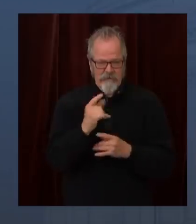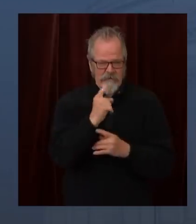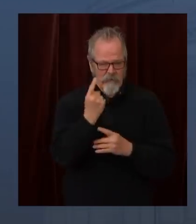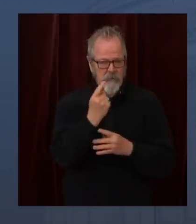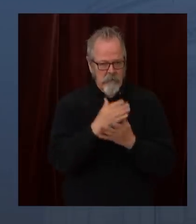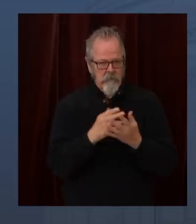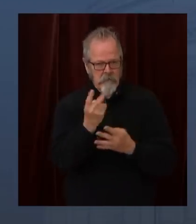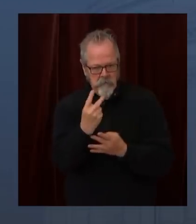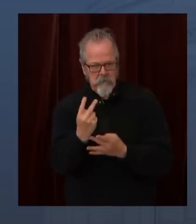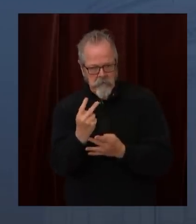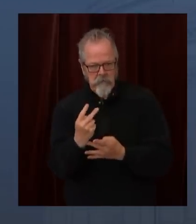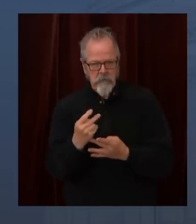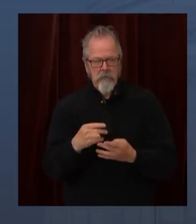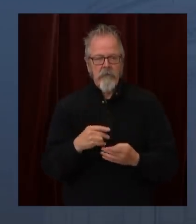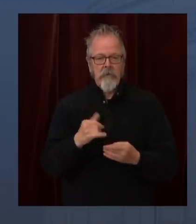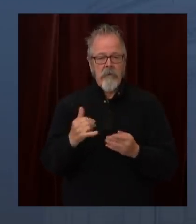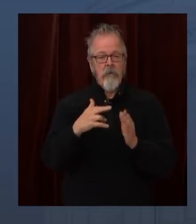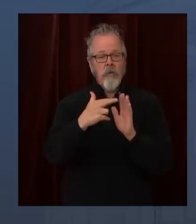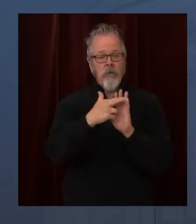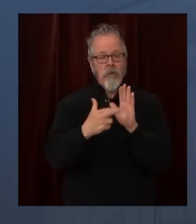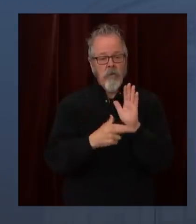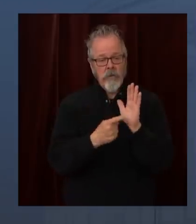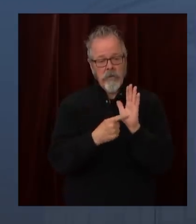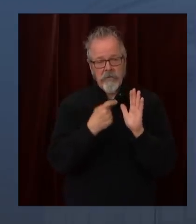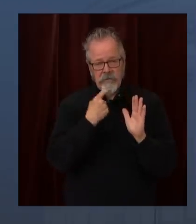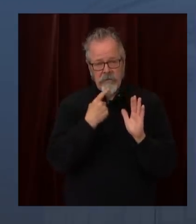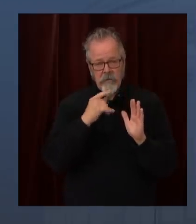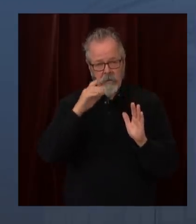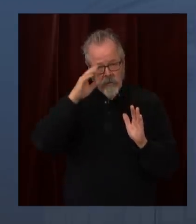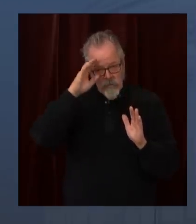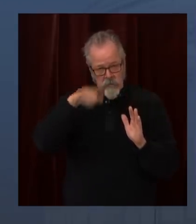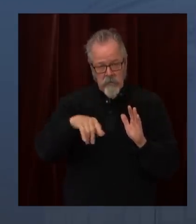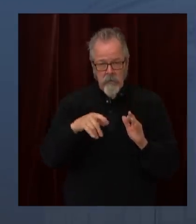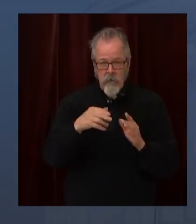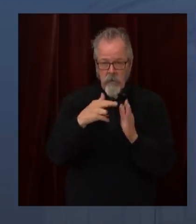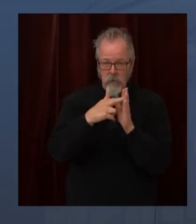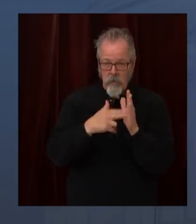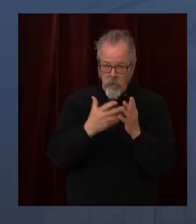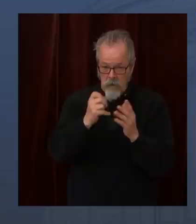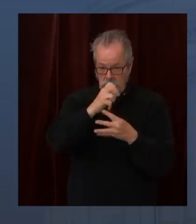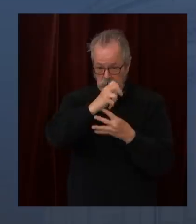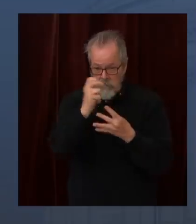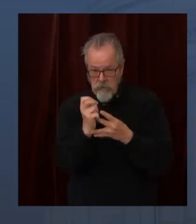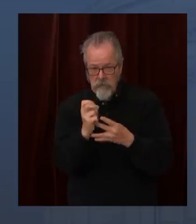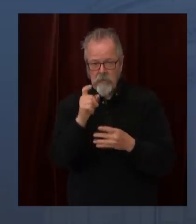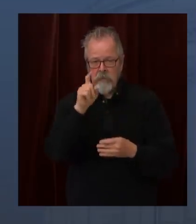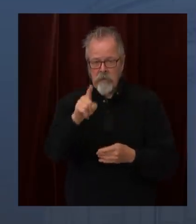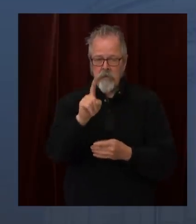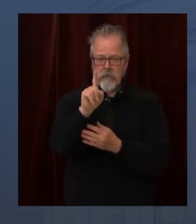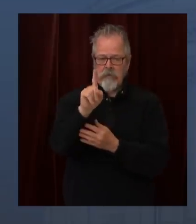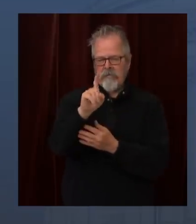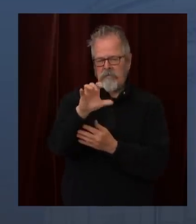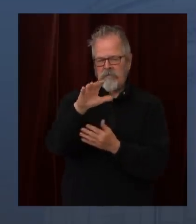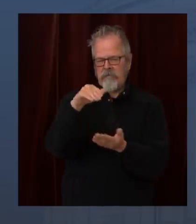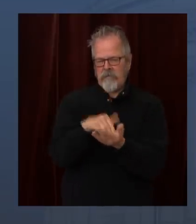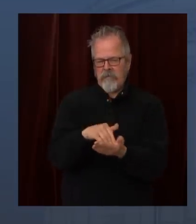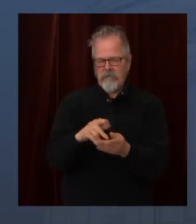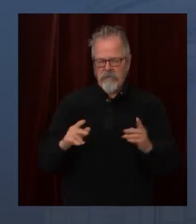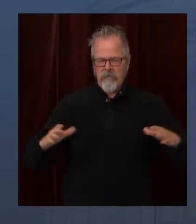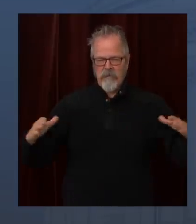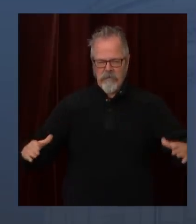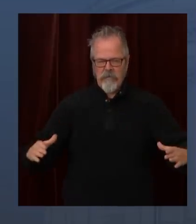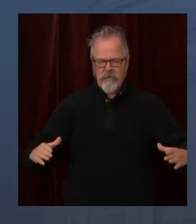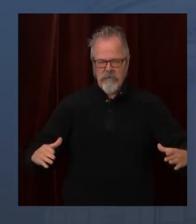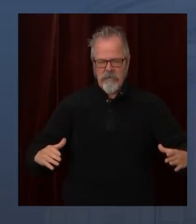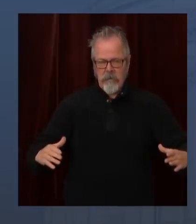100,000 residents over a 14-day span. This criteria for the next phase of our